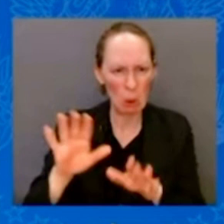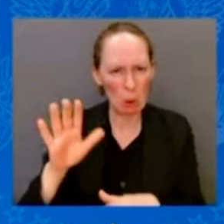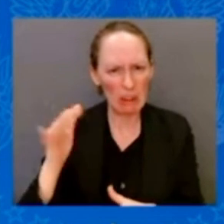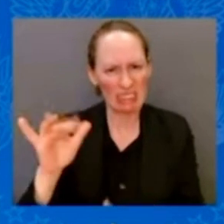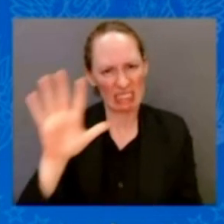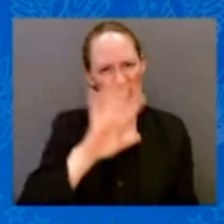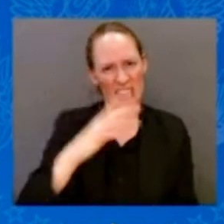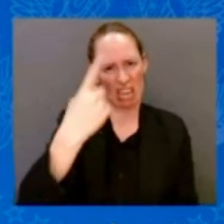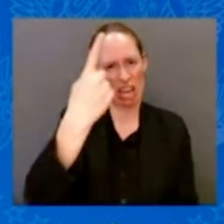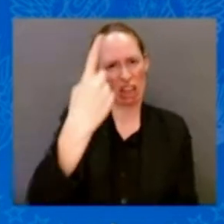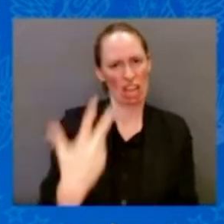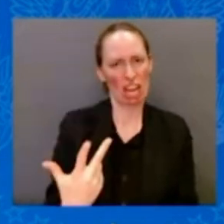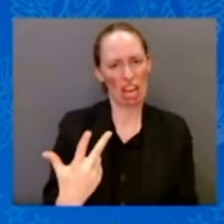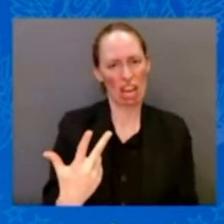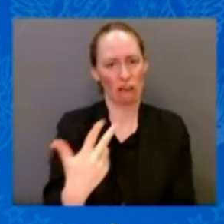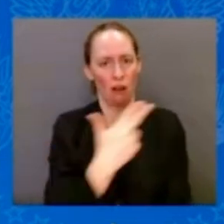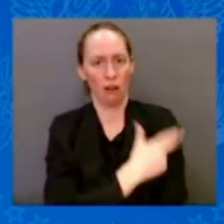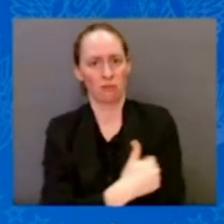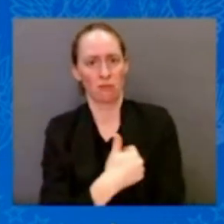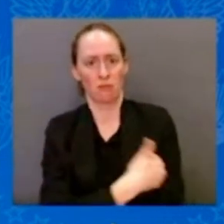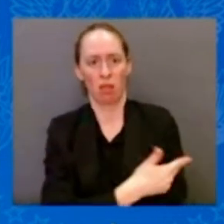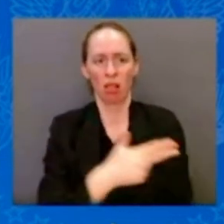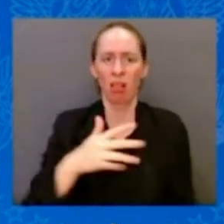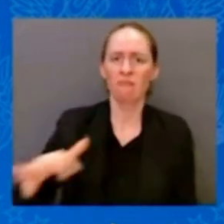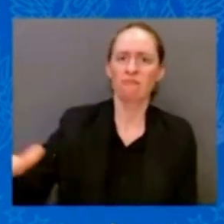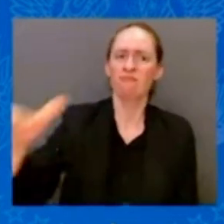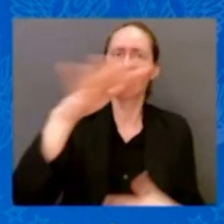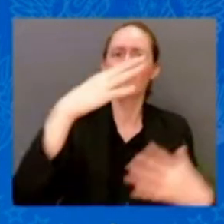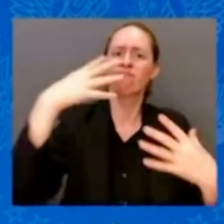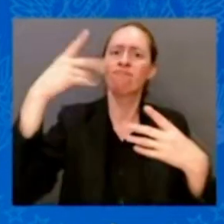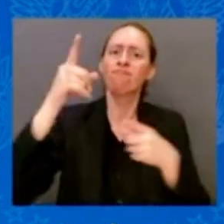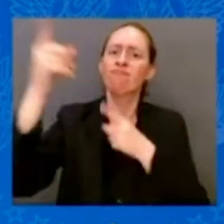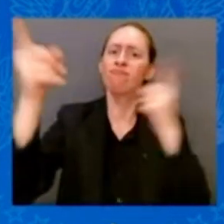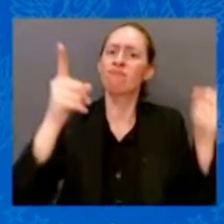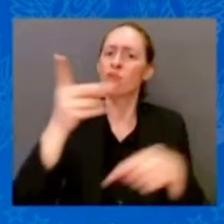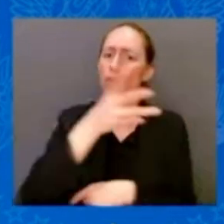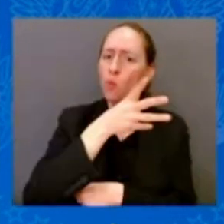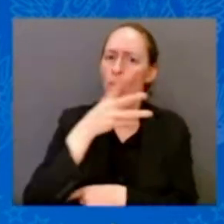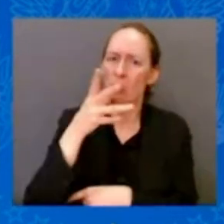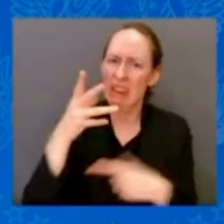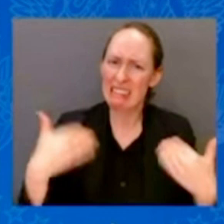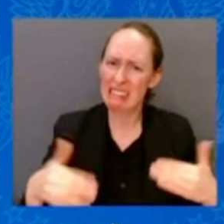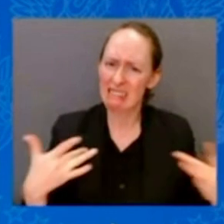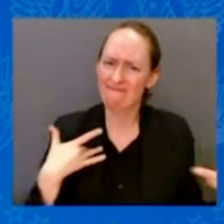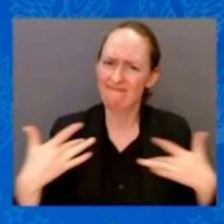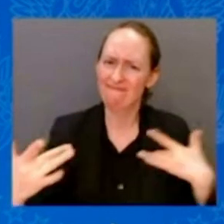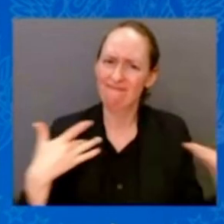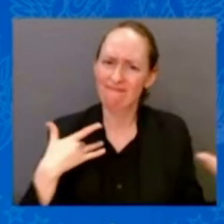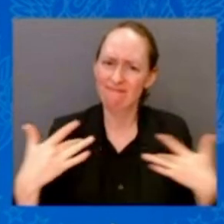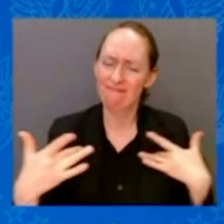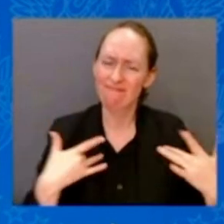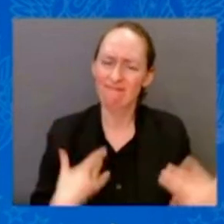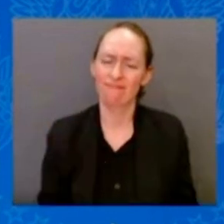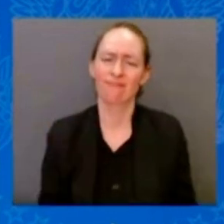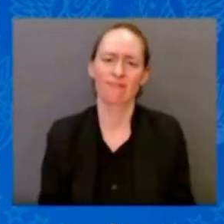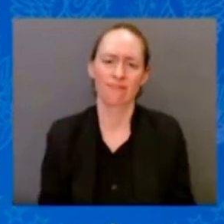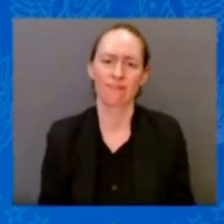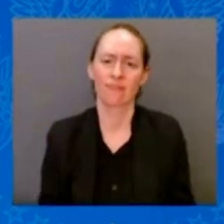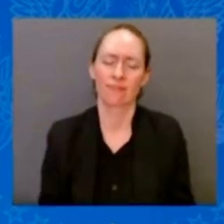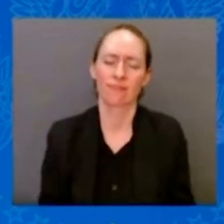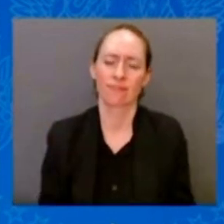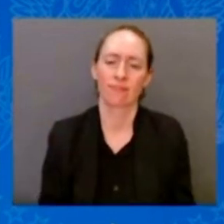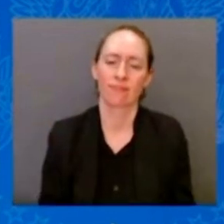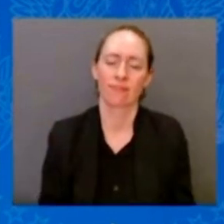Do you know what the reason — the further distance a hospital is from your home, if you have a tragedy — if you have an accident,